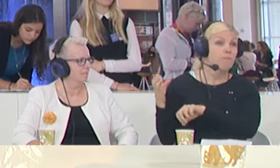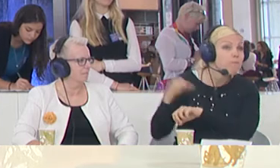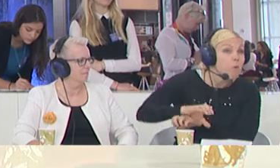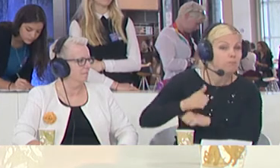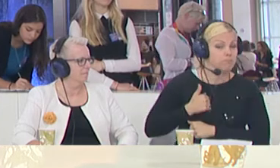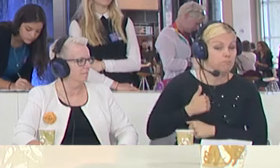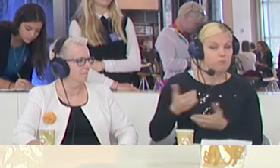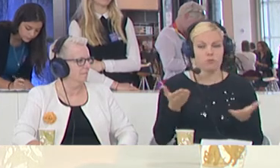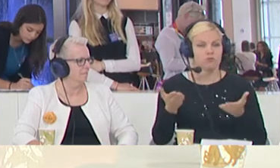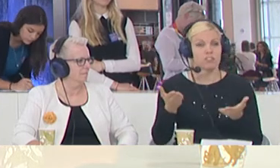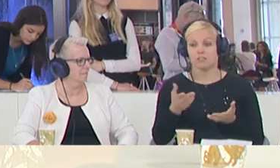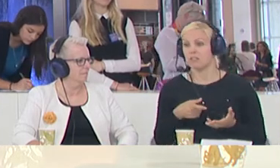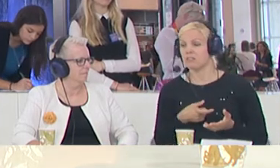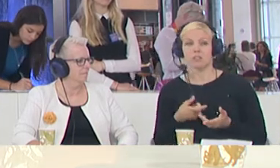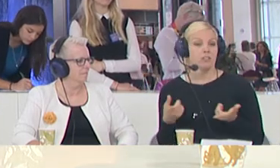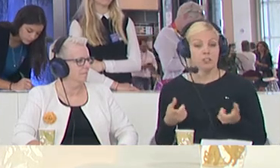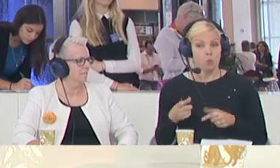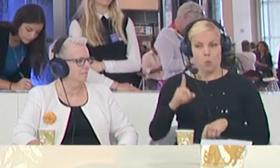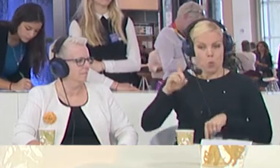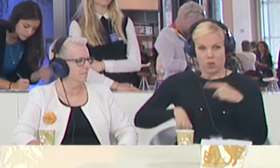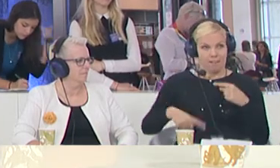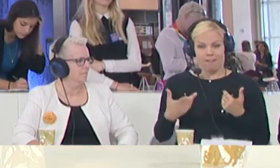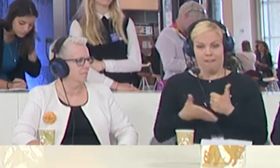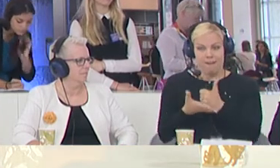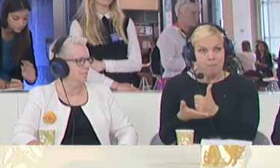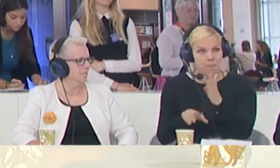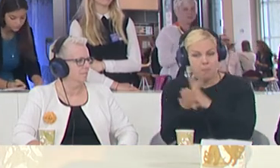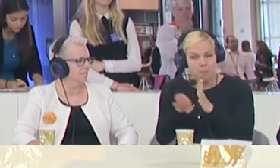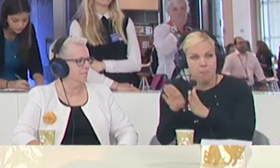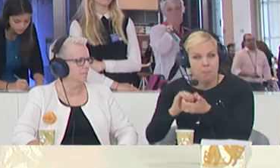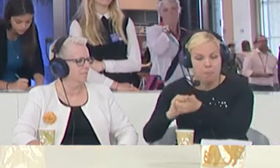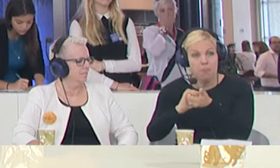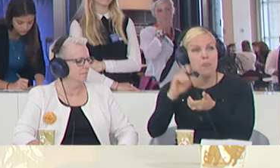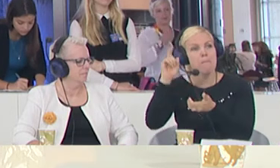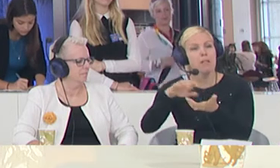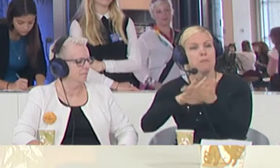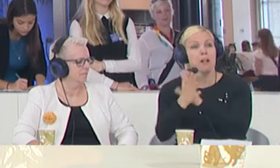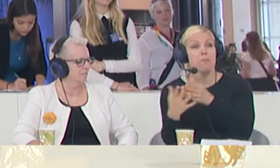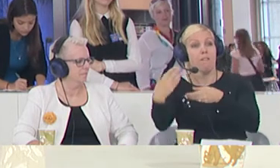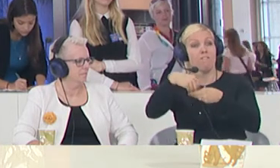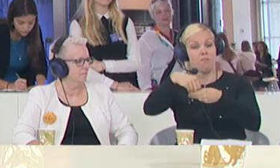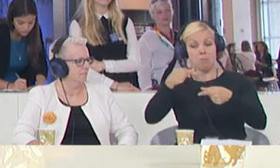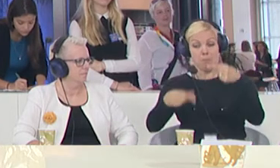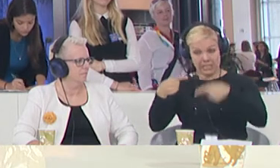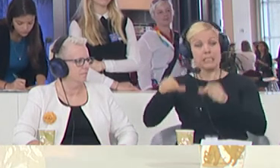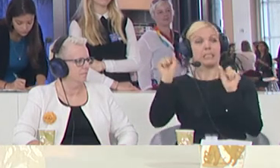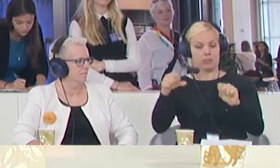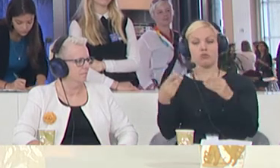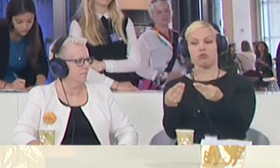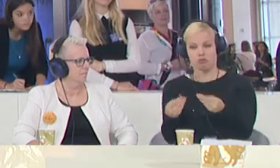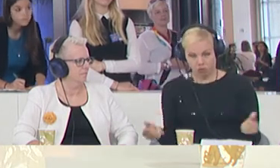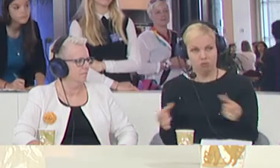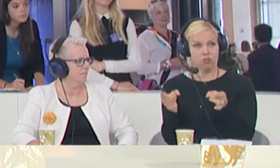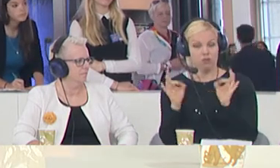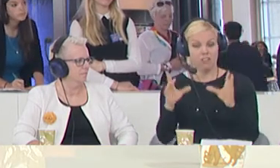so much with developing cooperation. You have to, of course, get politically involved in solving the crisis. Yes, we have to do development